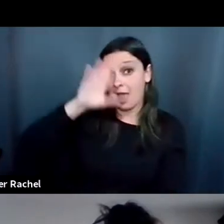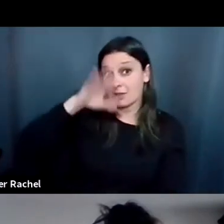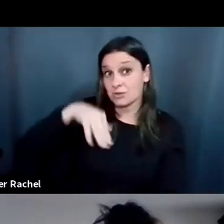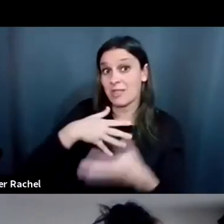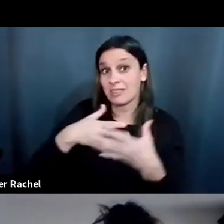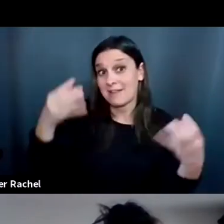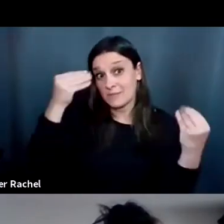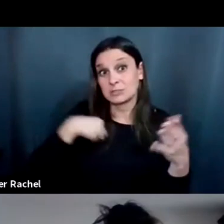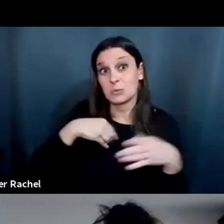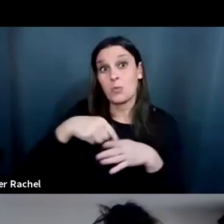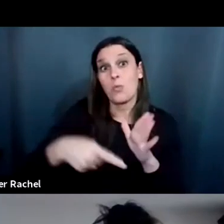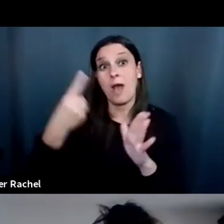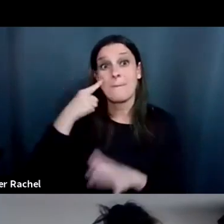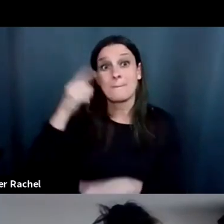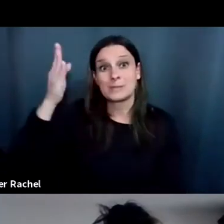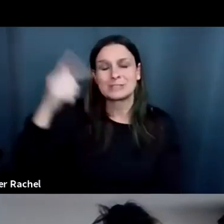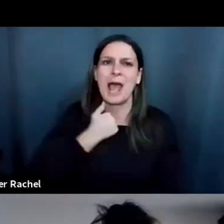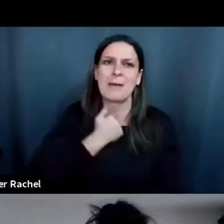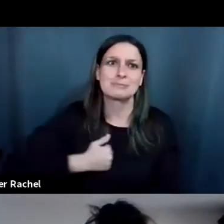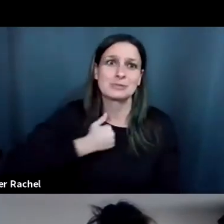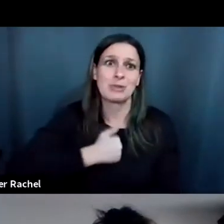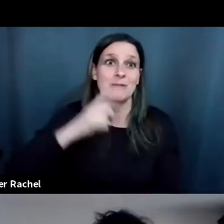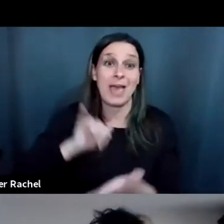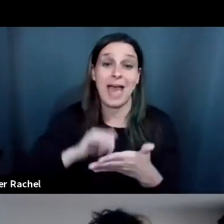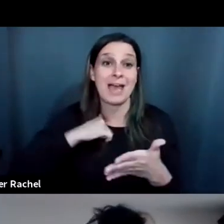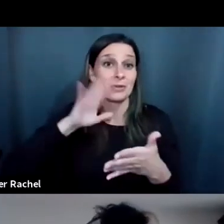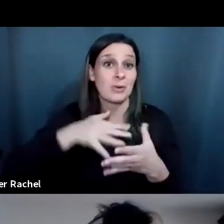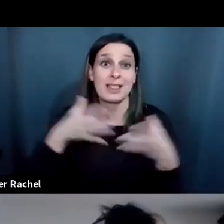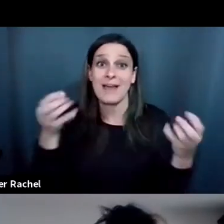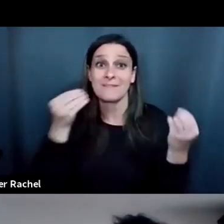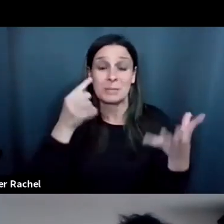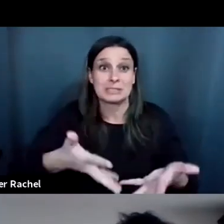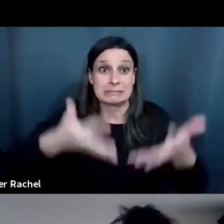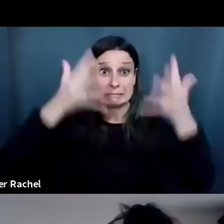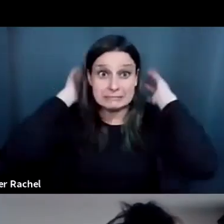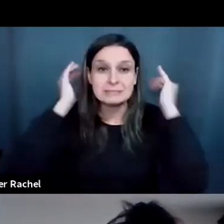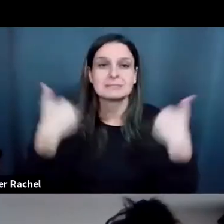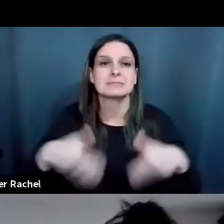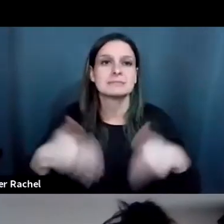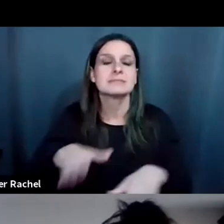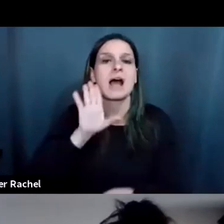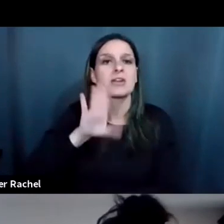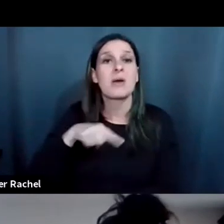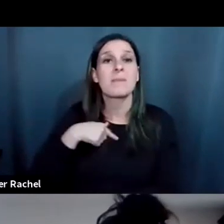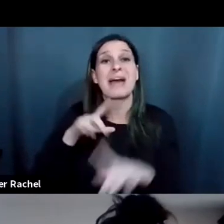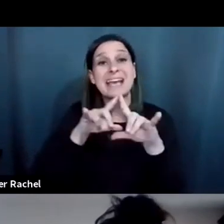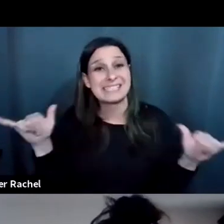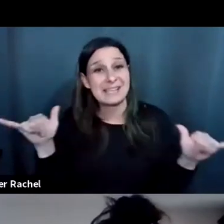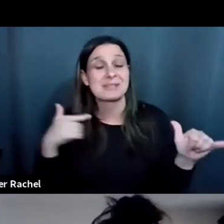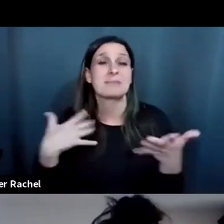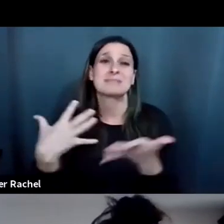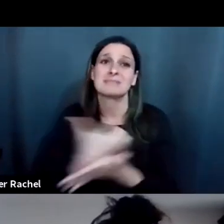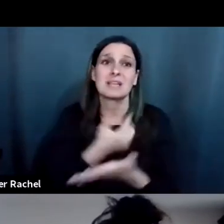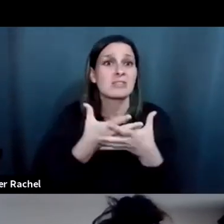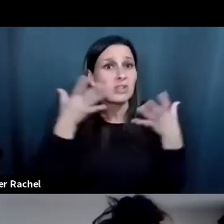presentation and I sort of apologize for that because I know it's a lot to take in, but at the same time, there's a lot